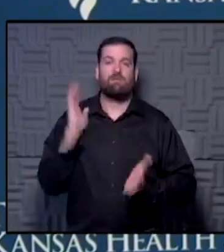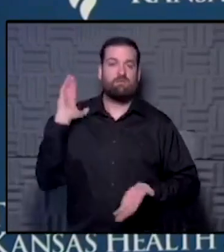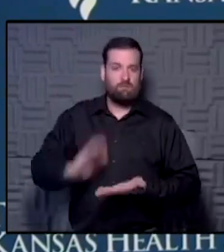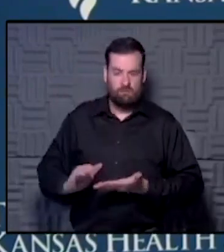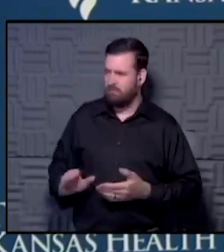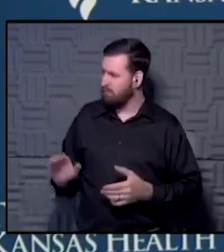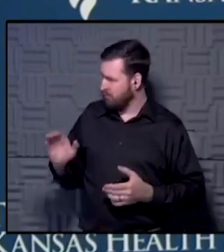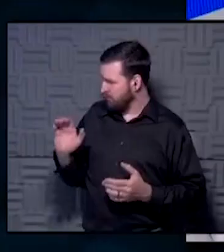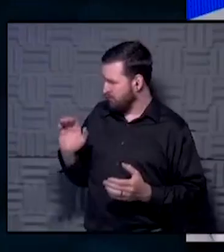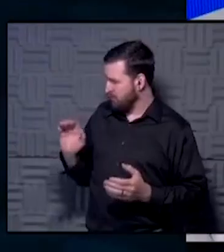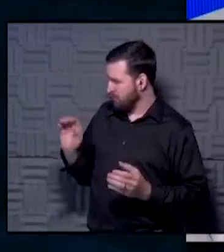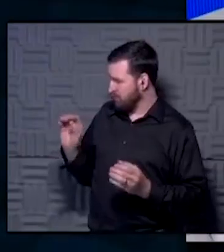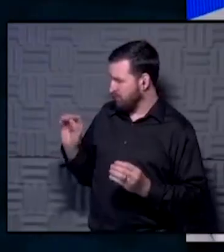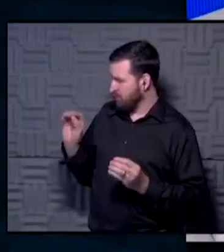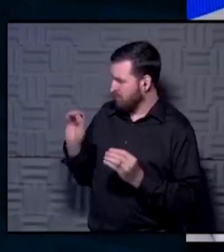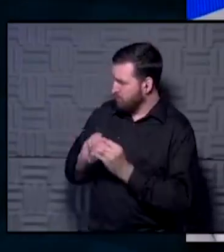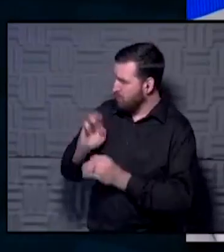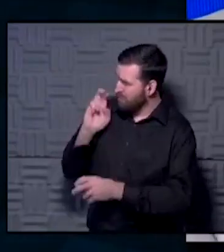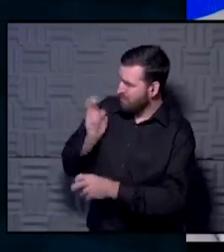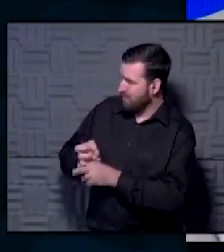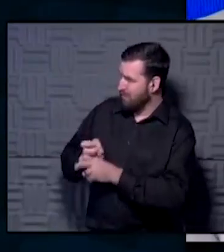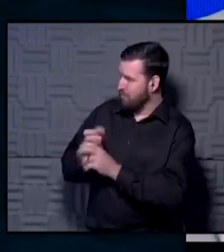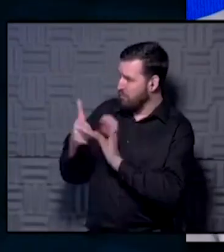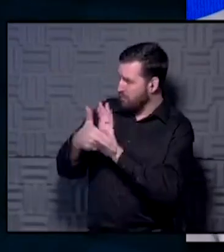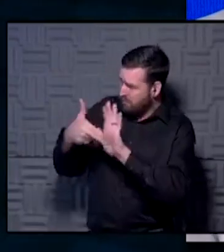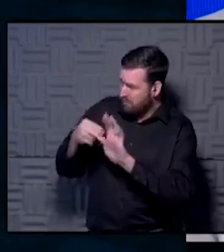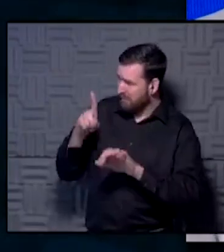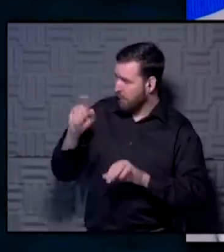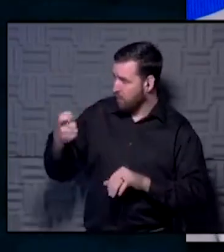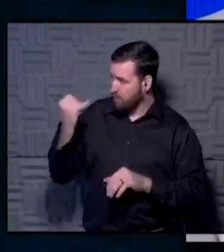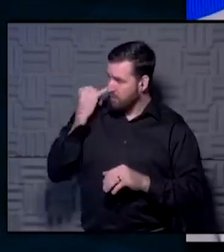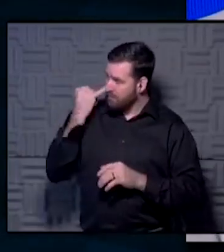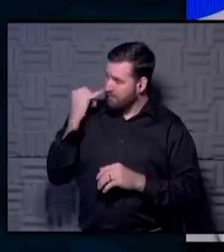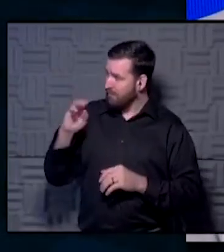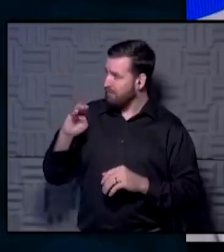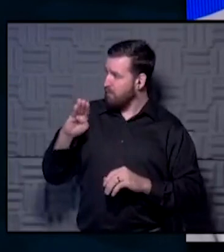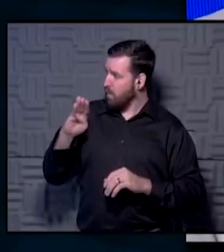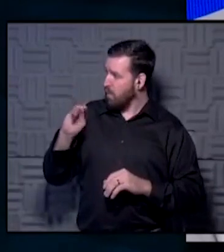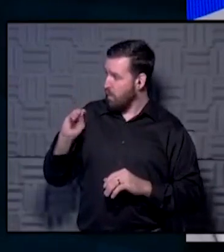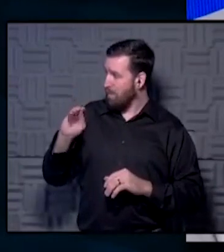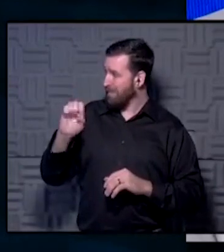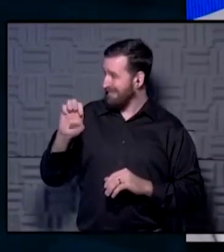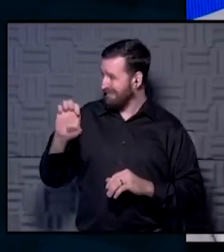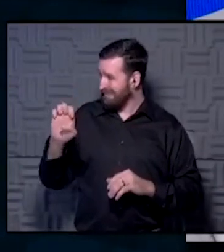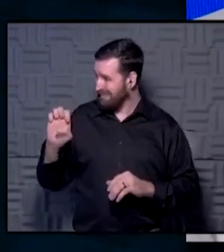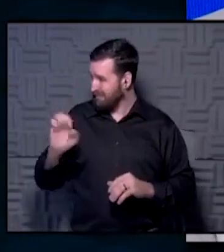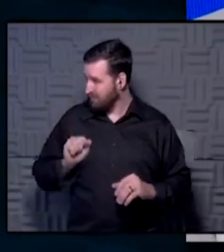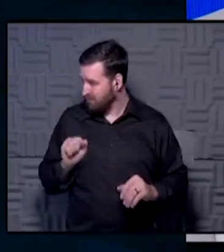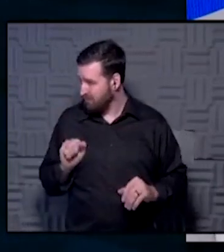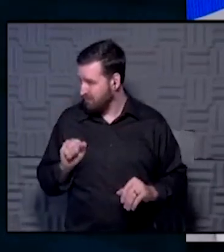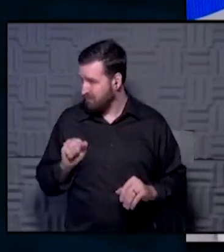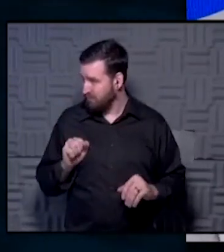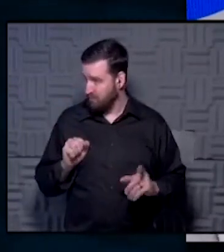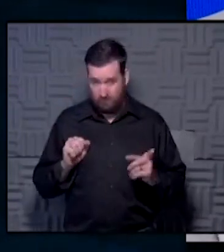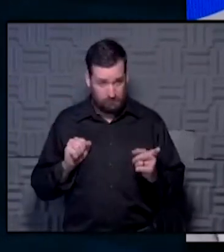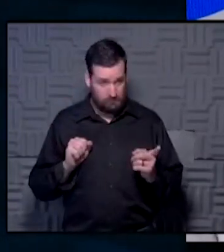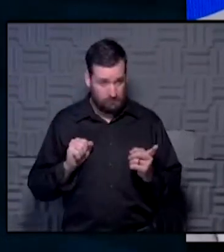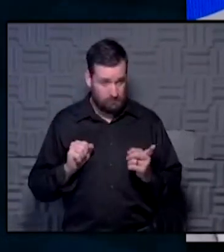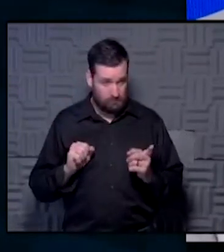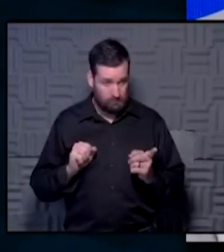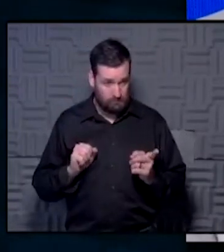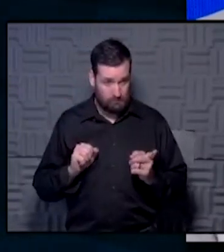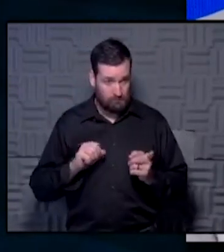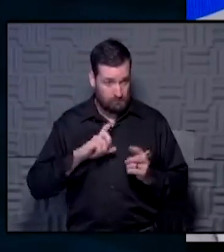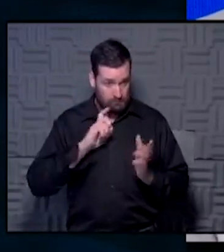cancers in which it makes it harder to make the diagnosis, that is, obesity making it just harder to make a diagnosis of cancer? Jamie, is that something that your